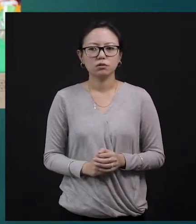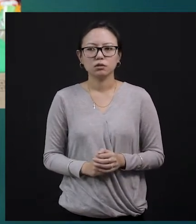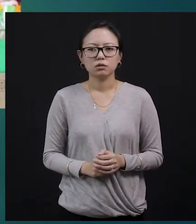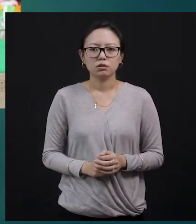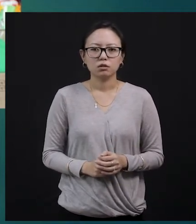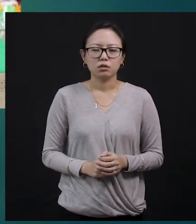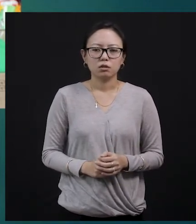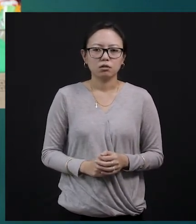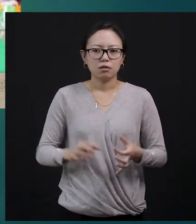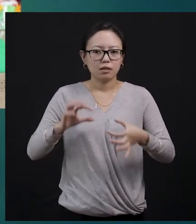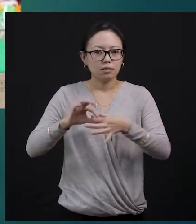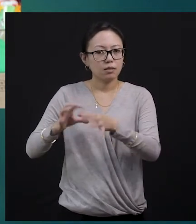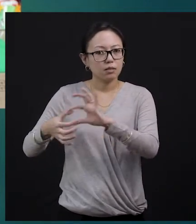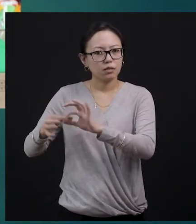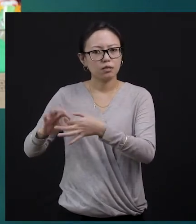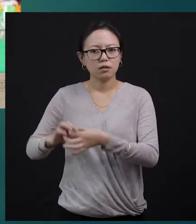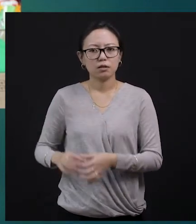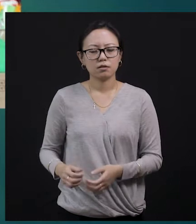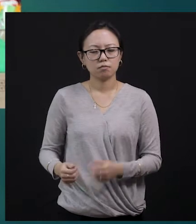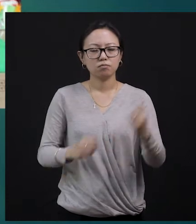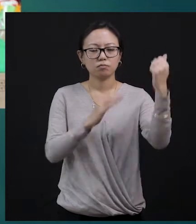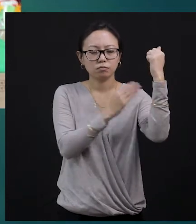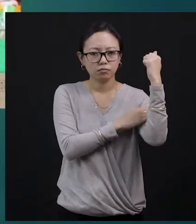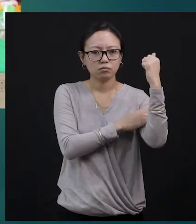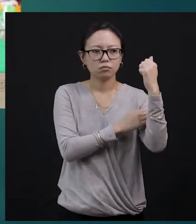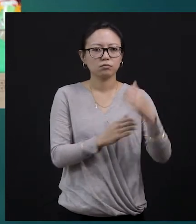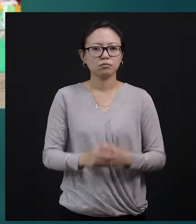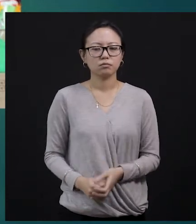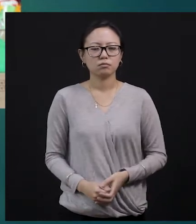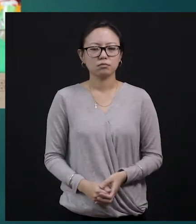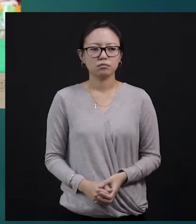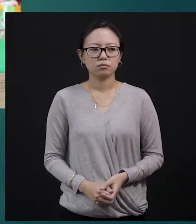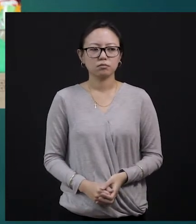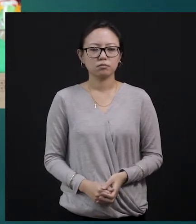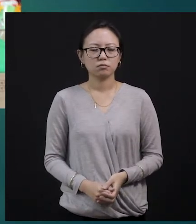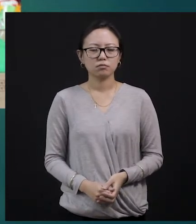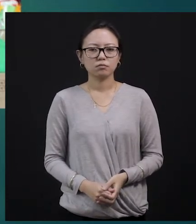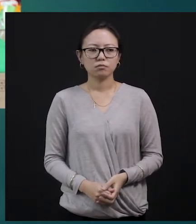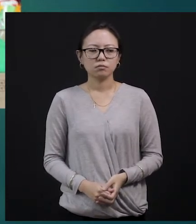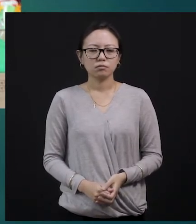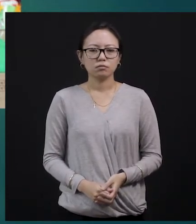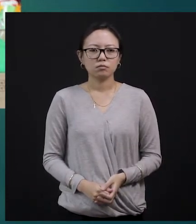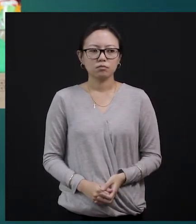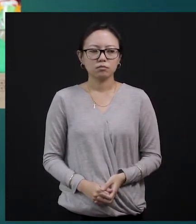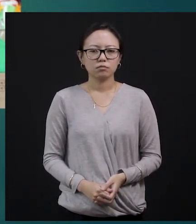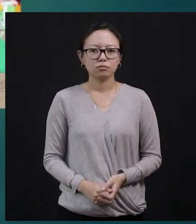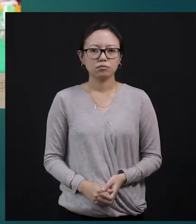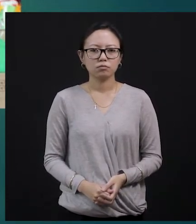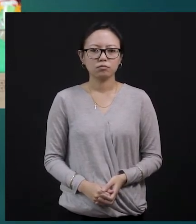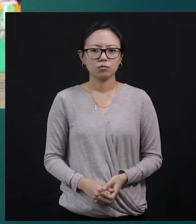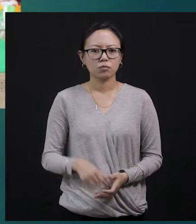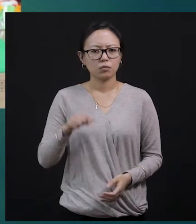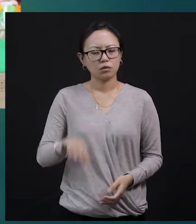unity among the people who come into contact through this kind of dread fears. And so we